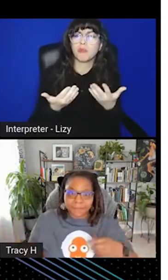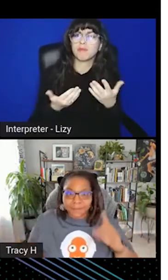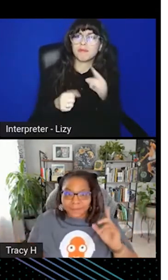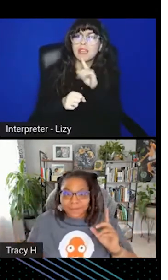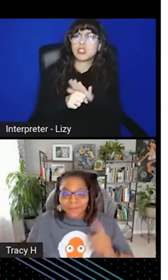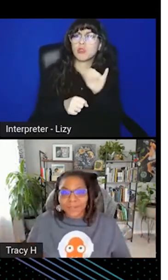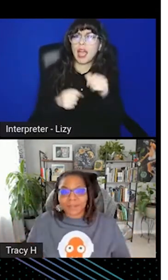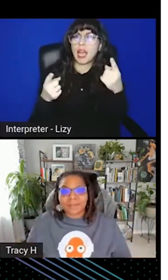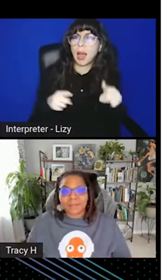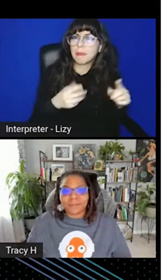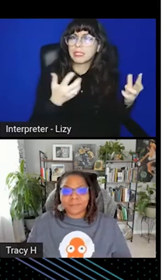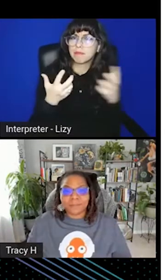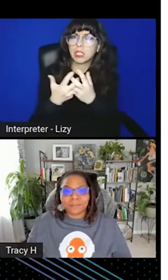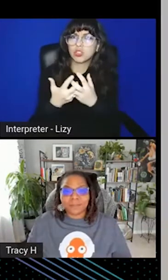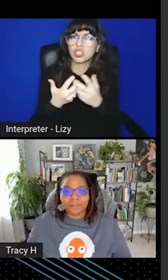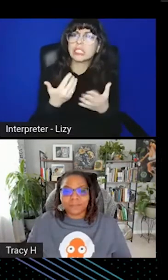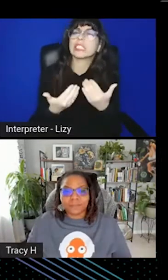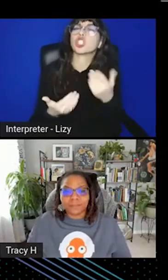Okay, so next.